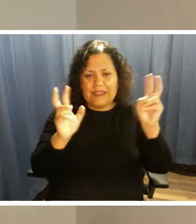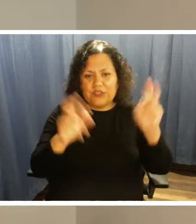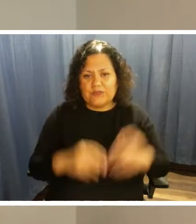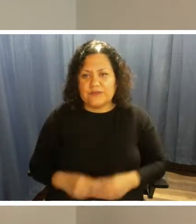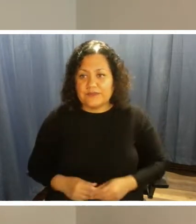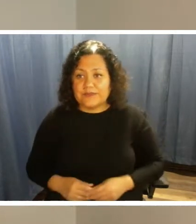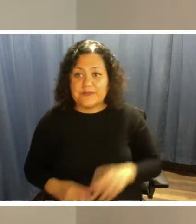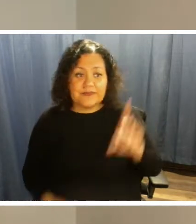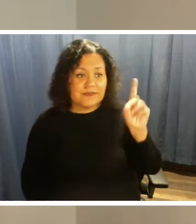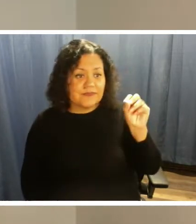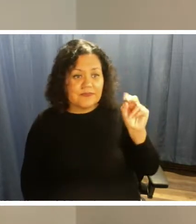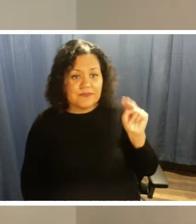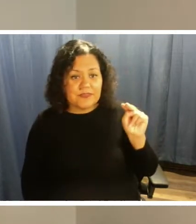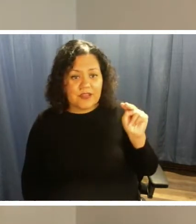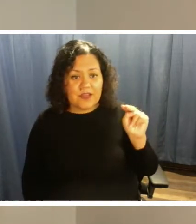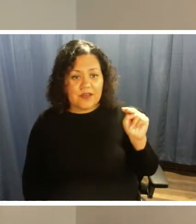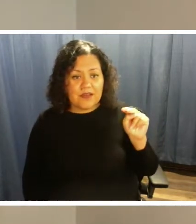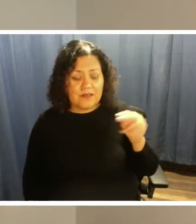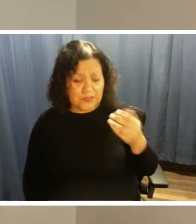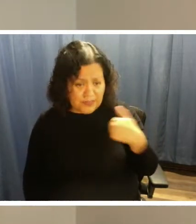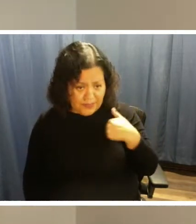line. Would you like to state your question?